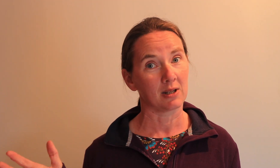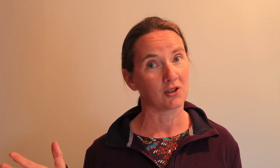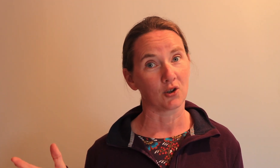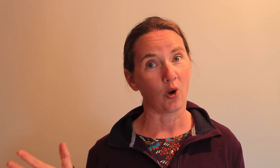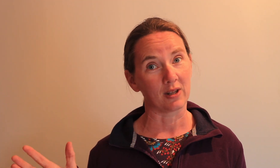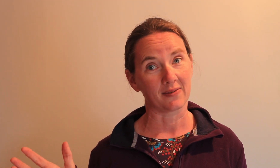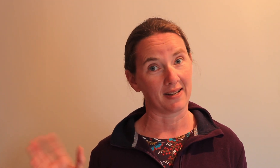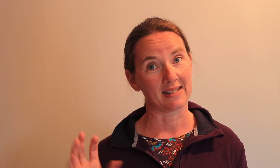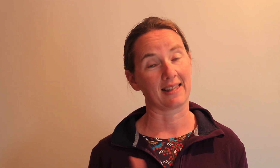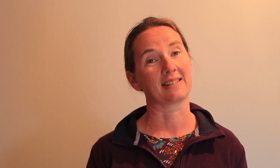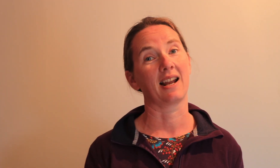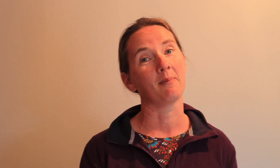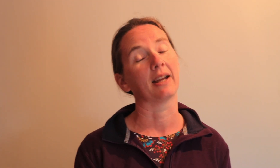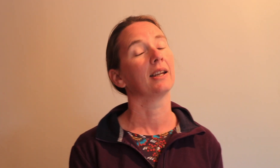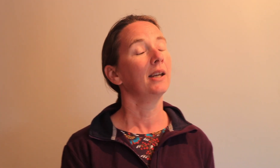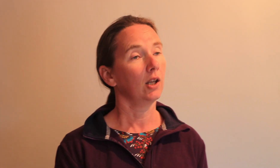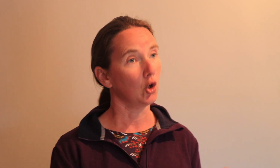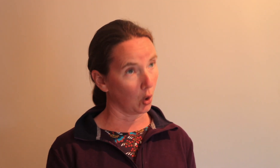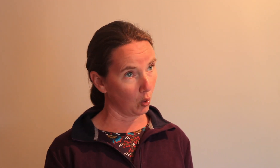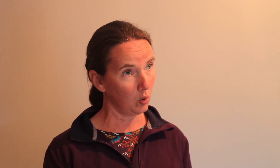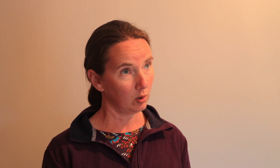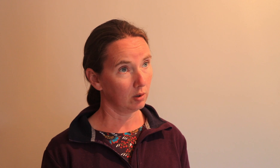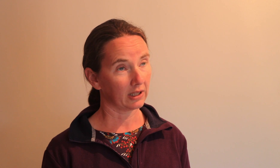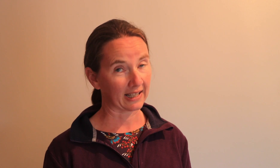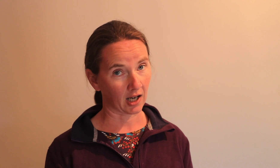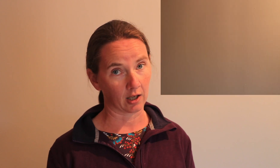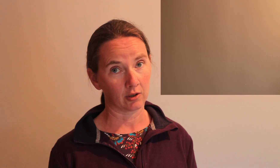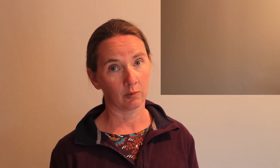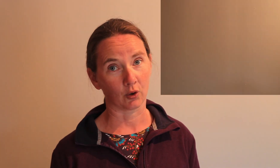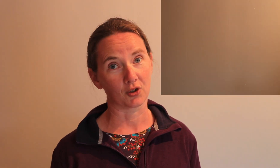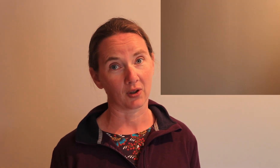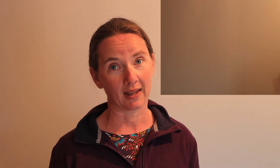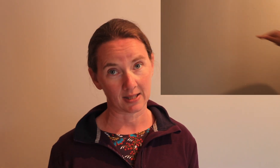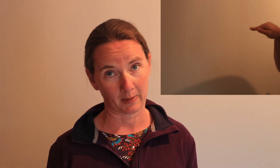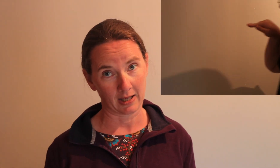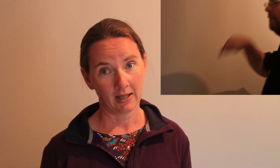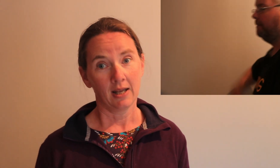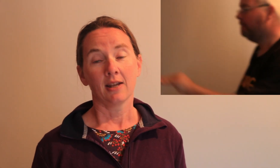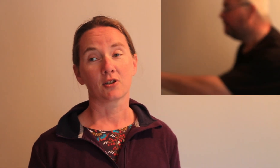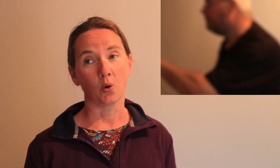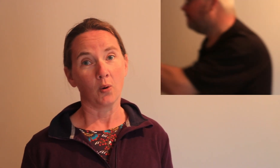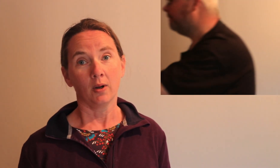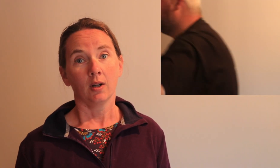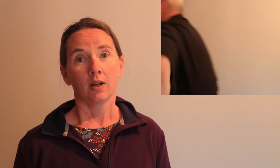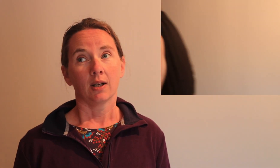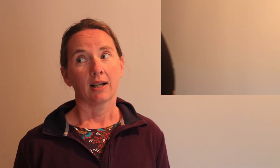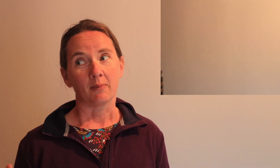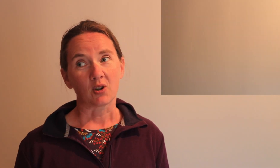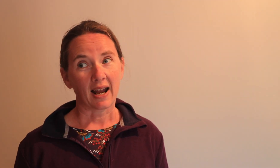keeps telling me to do all these fancy things and I'm like no get out we're gonna do it this week so